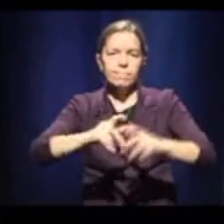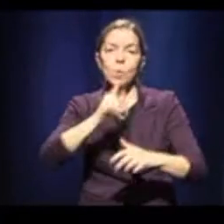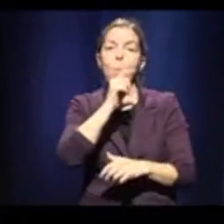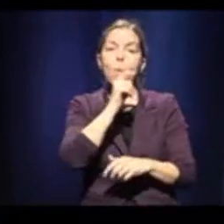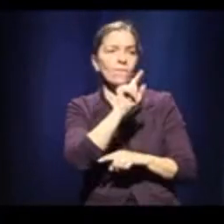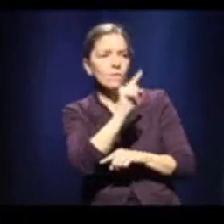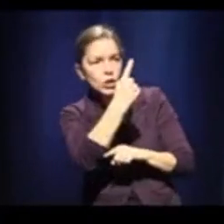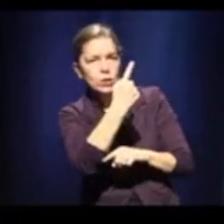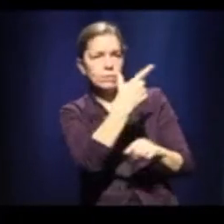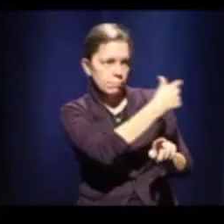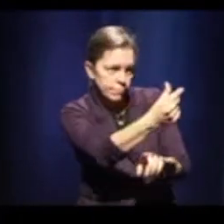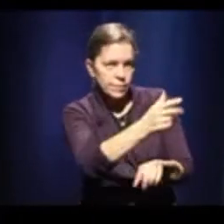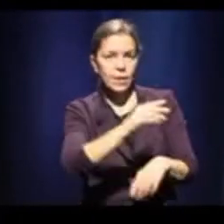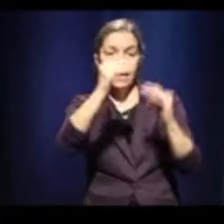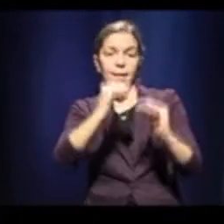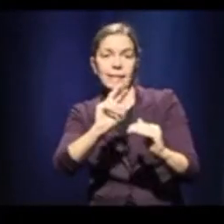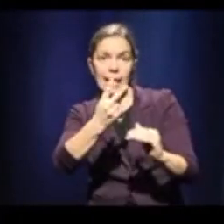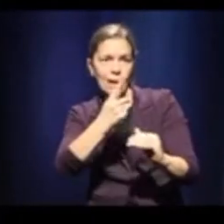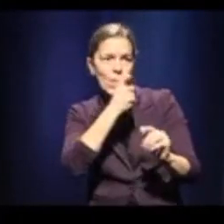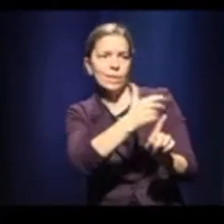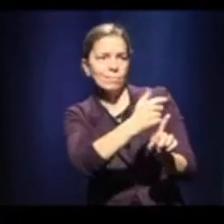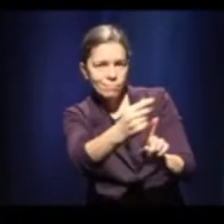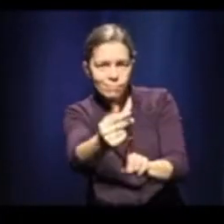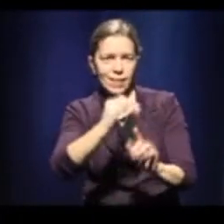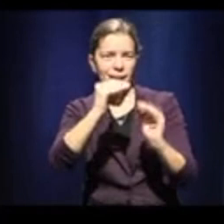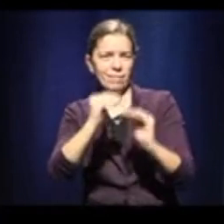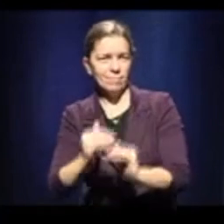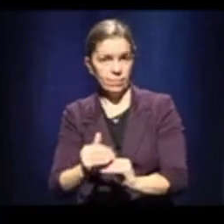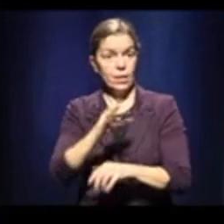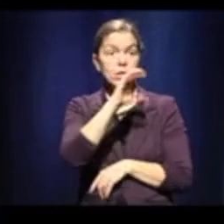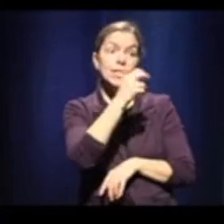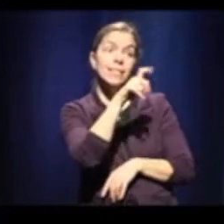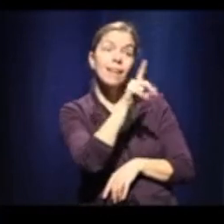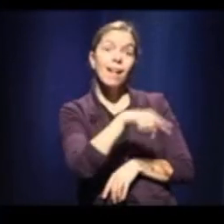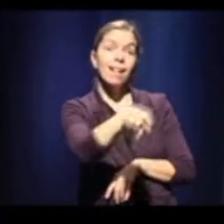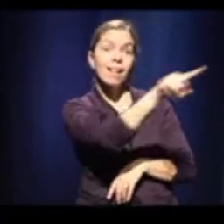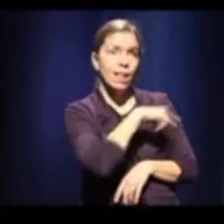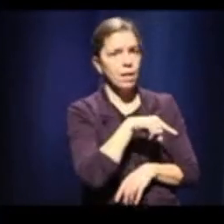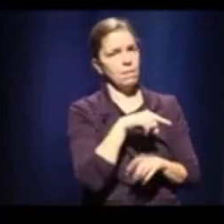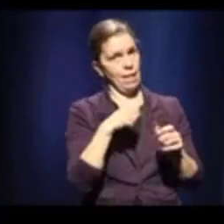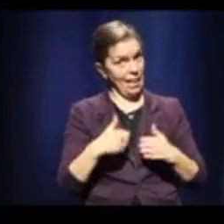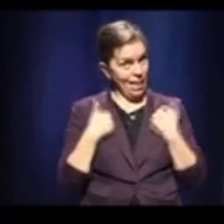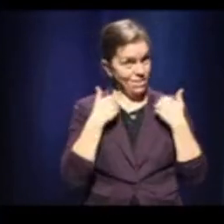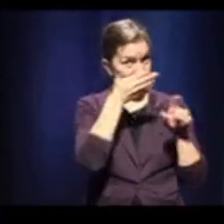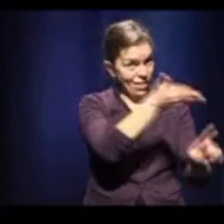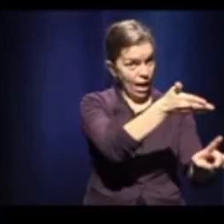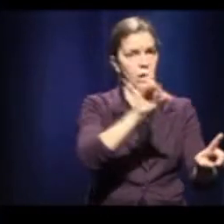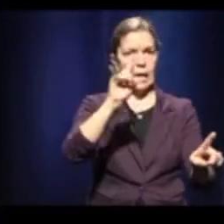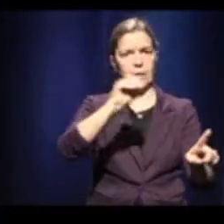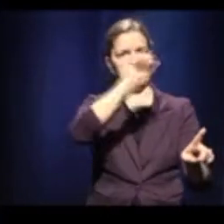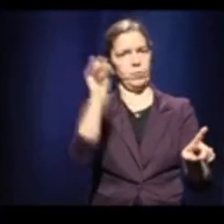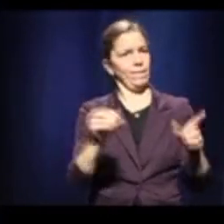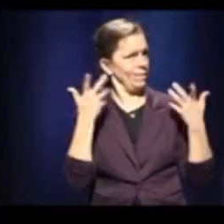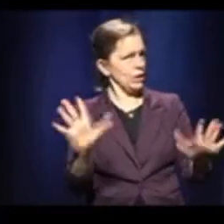now 80% or more of our CHSLD being vaccinated, more than 100,000 of our employees